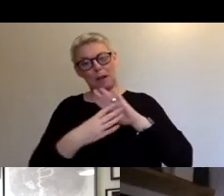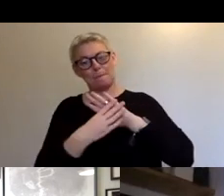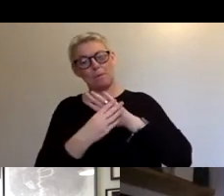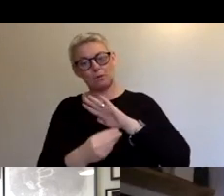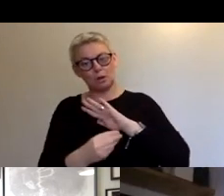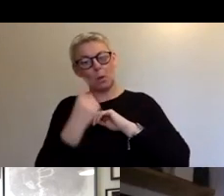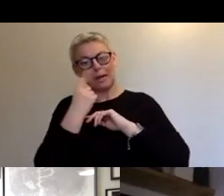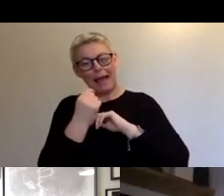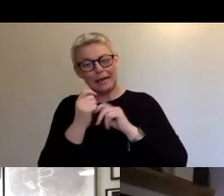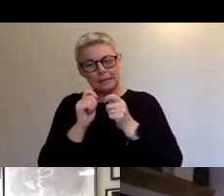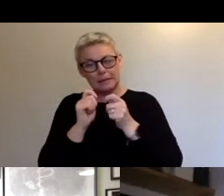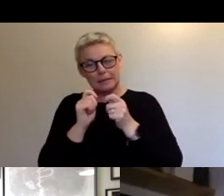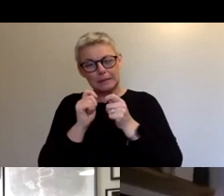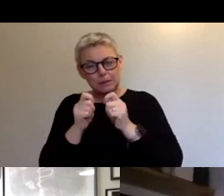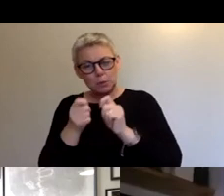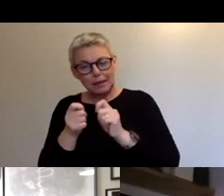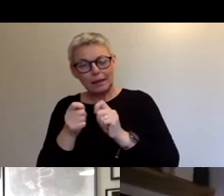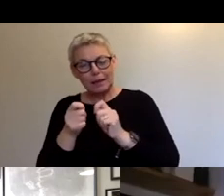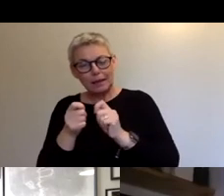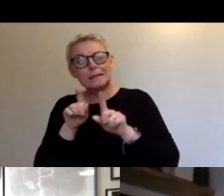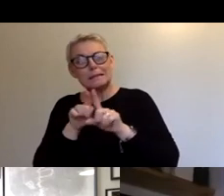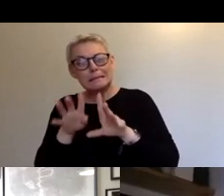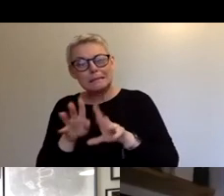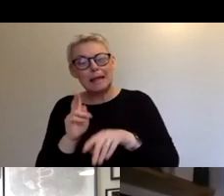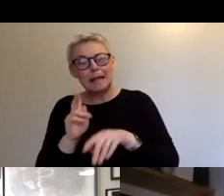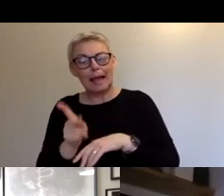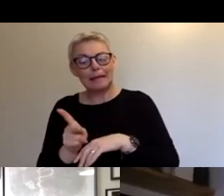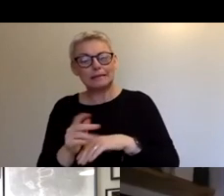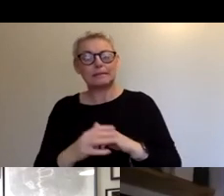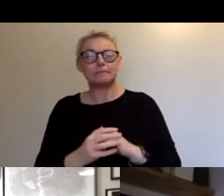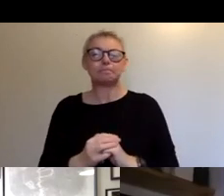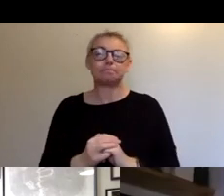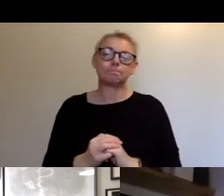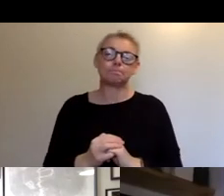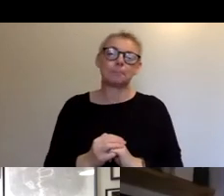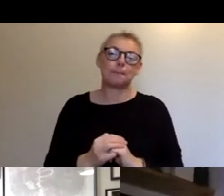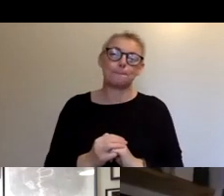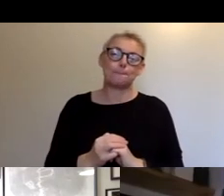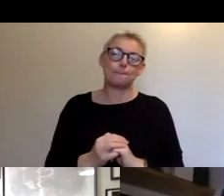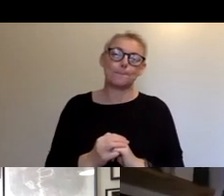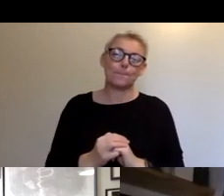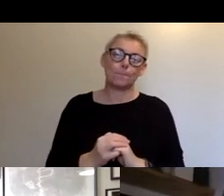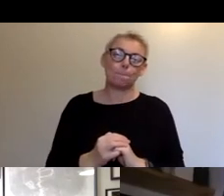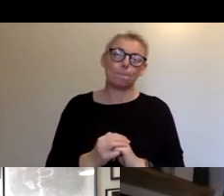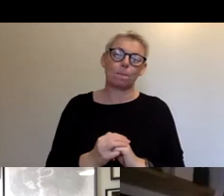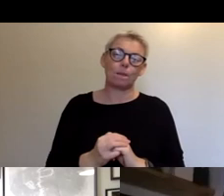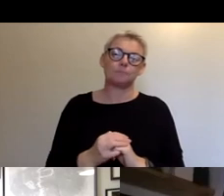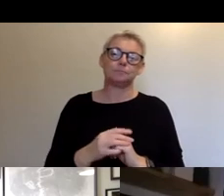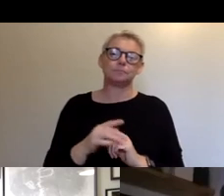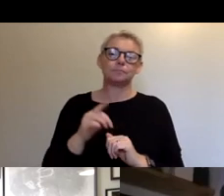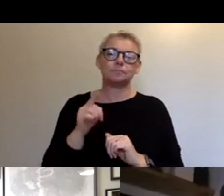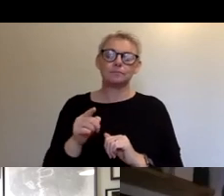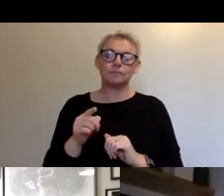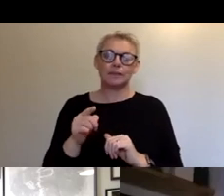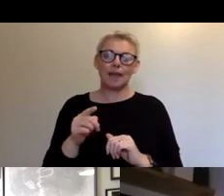rolled out again. Um, I think that, um, it was great to finish the Bristol arts channel with